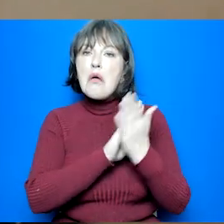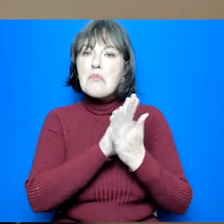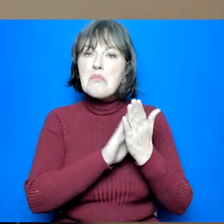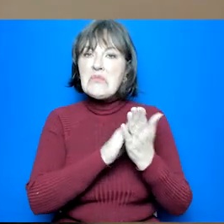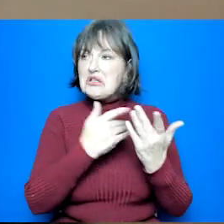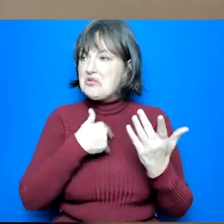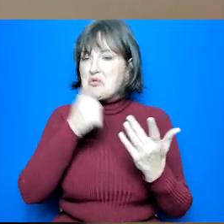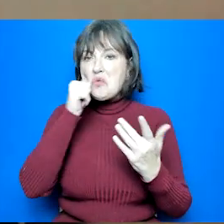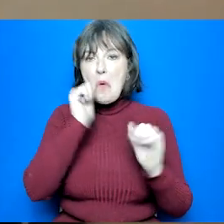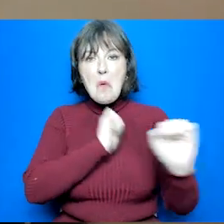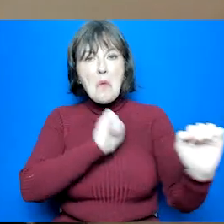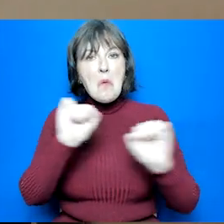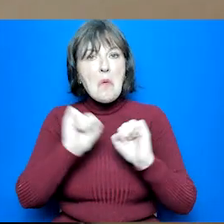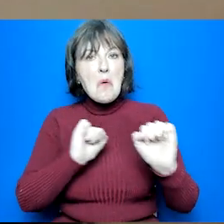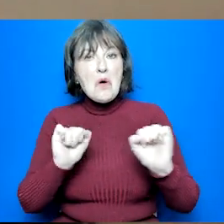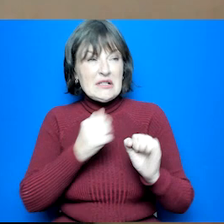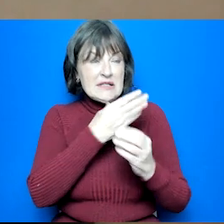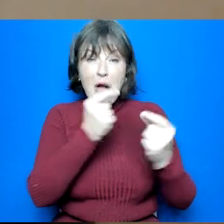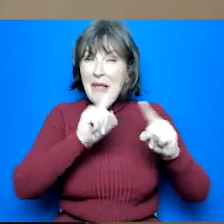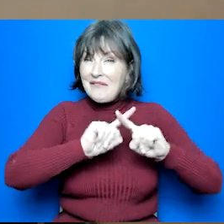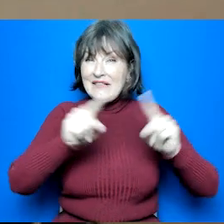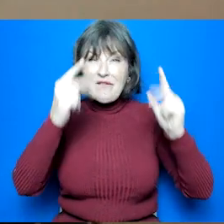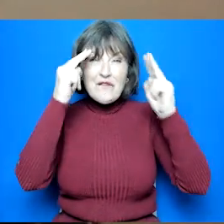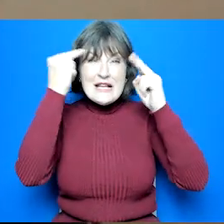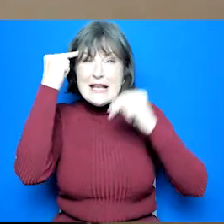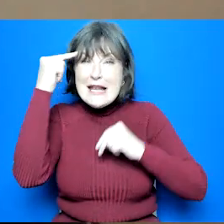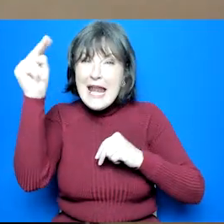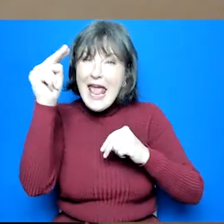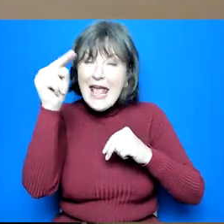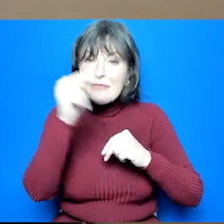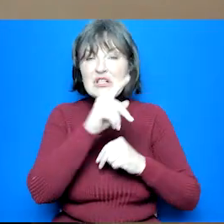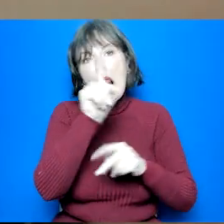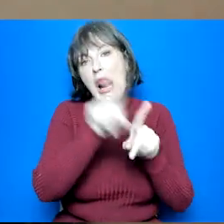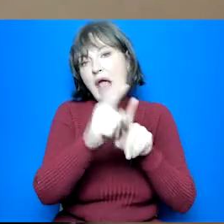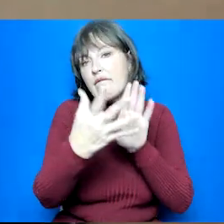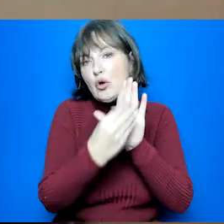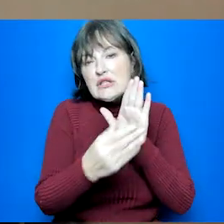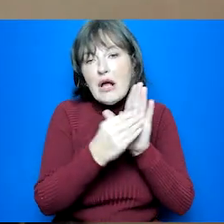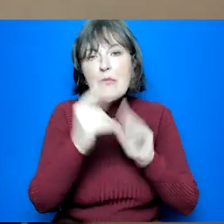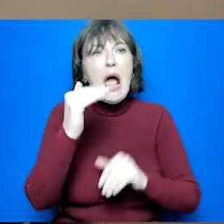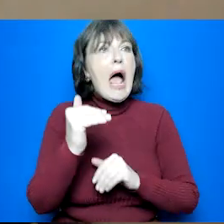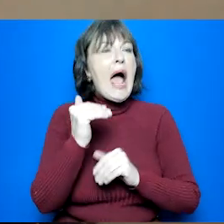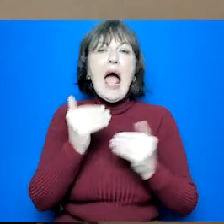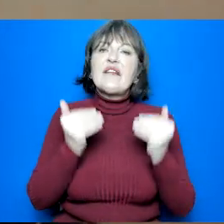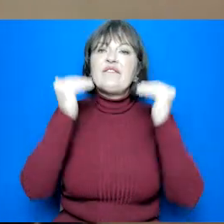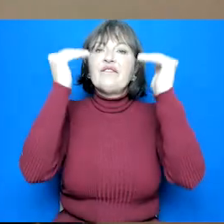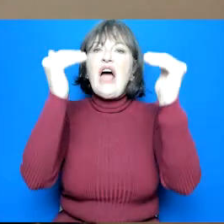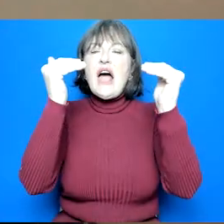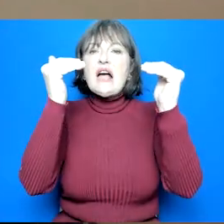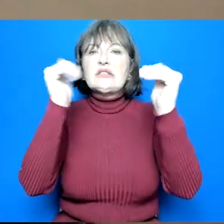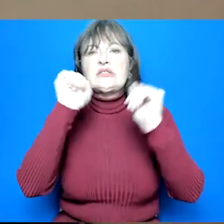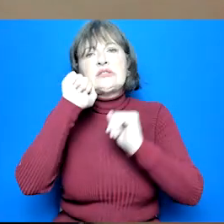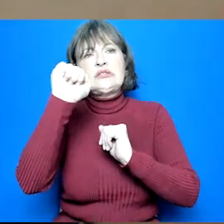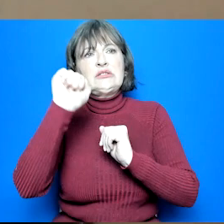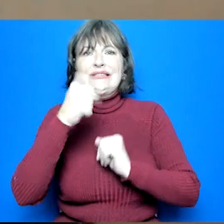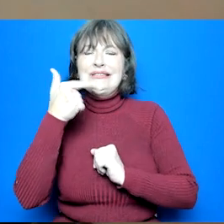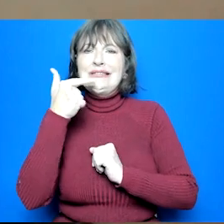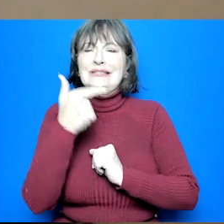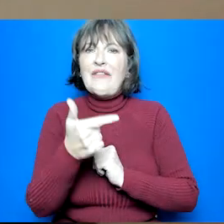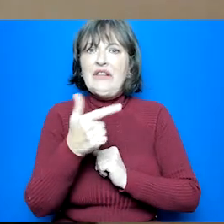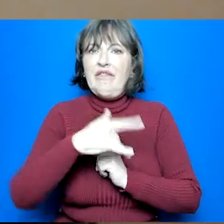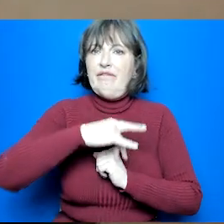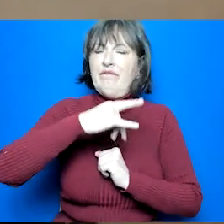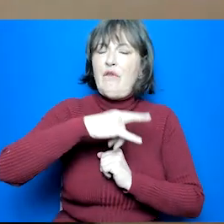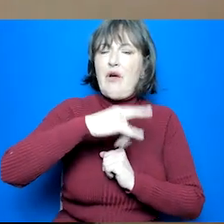line up across different levels even though they have different names for example advanced higher sitting at level seven and an HNC sitting at level